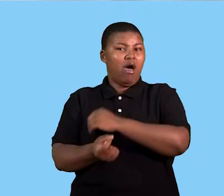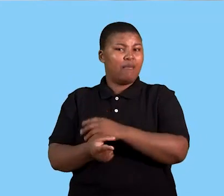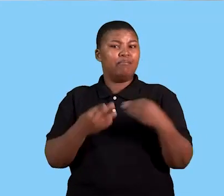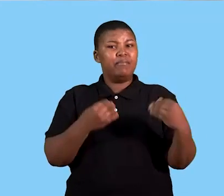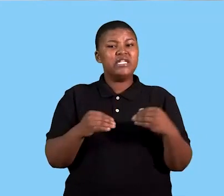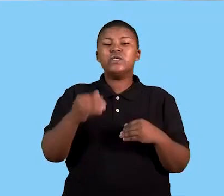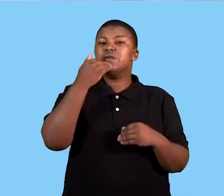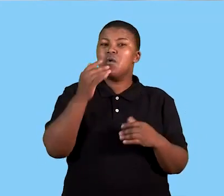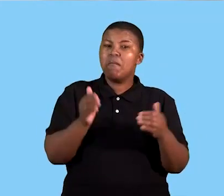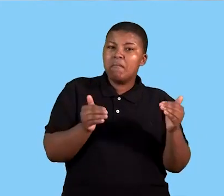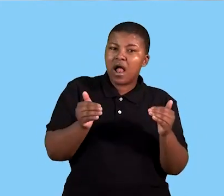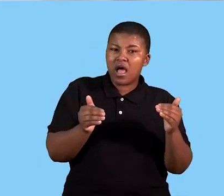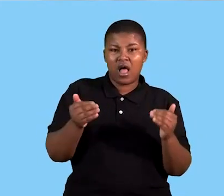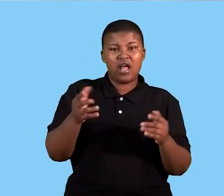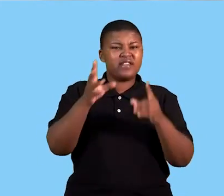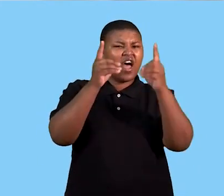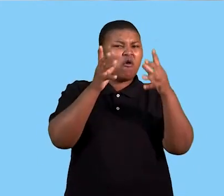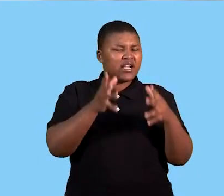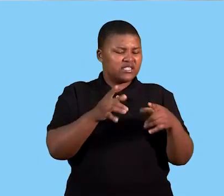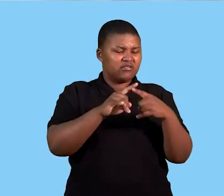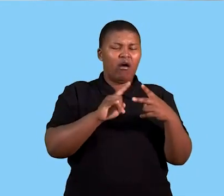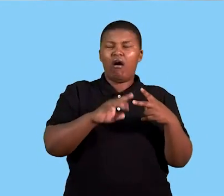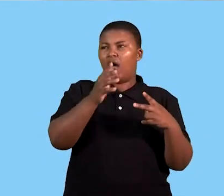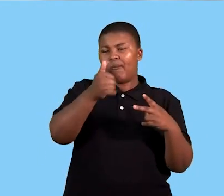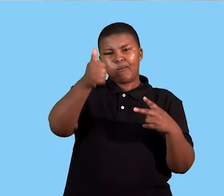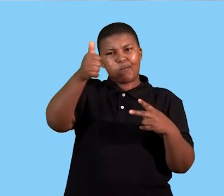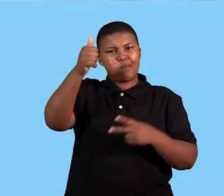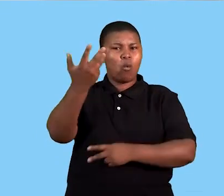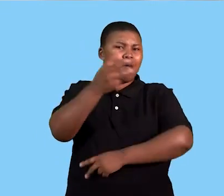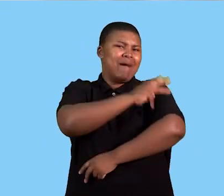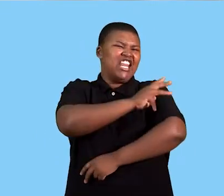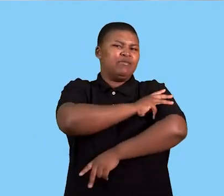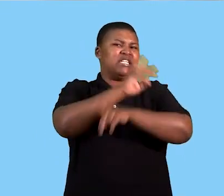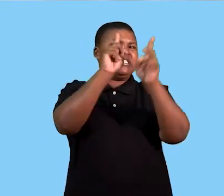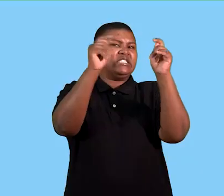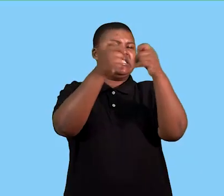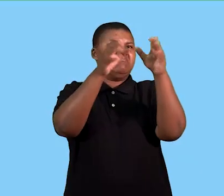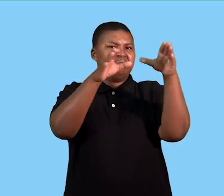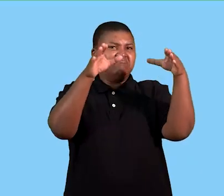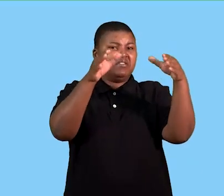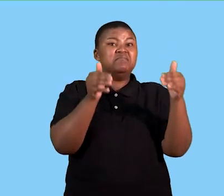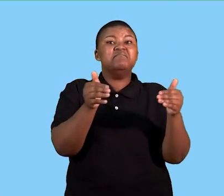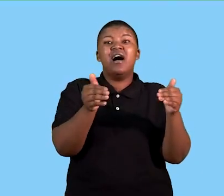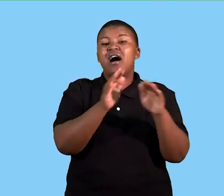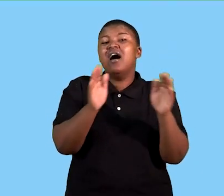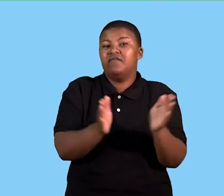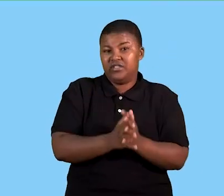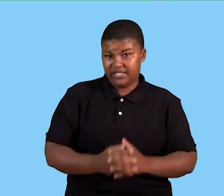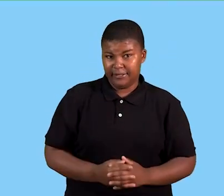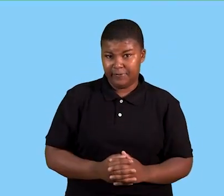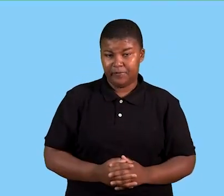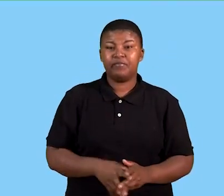managed by the directors. Now our directors is actually the management of a company. So